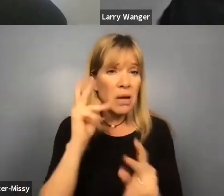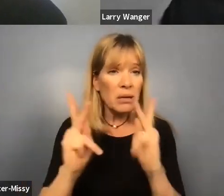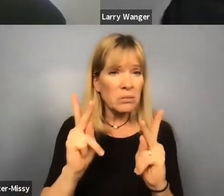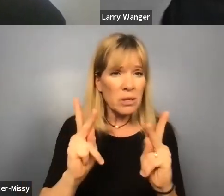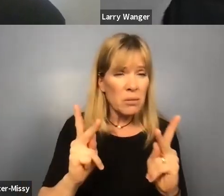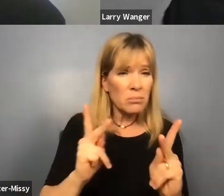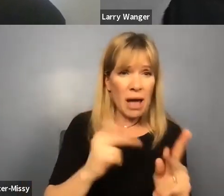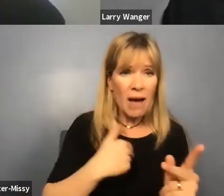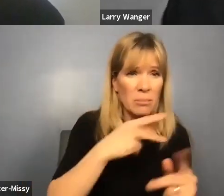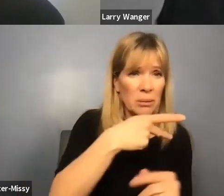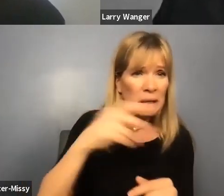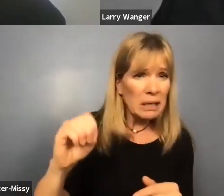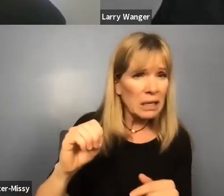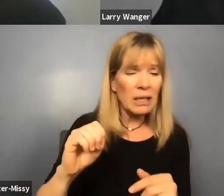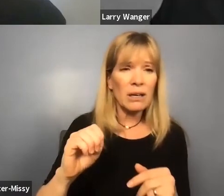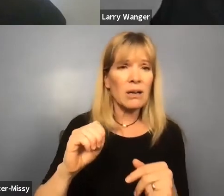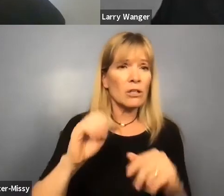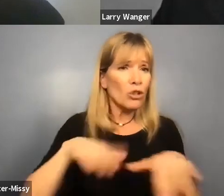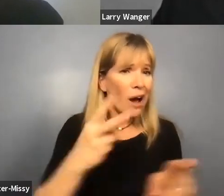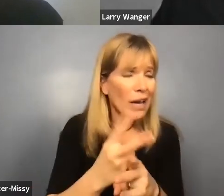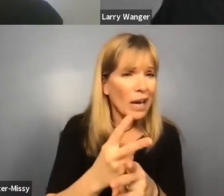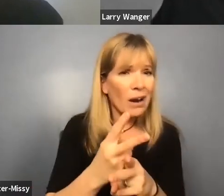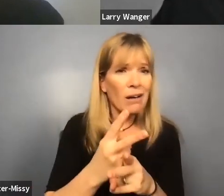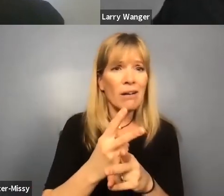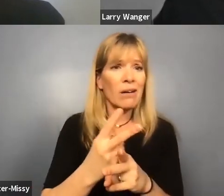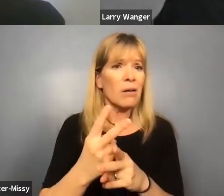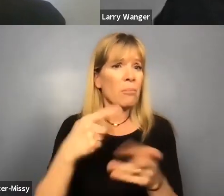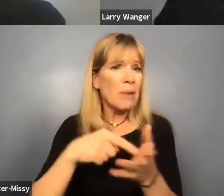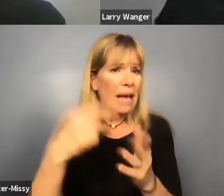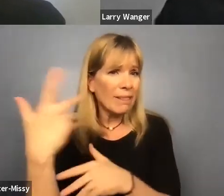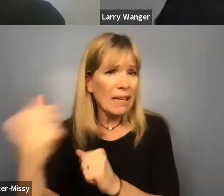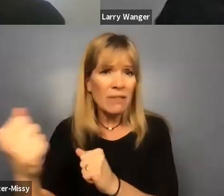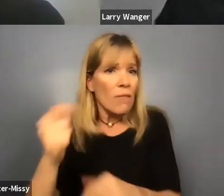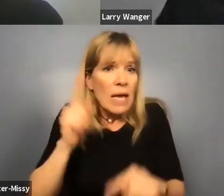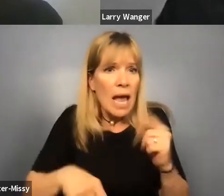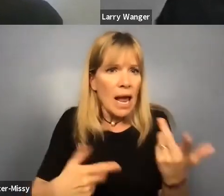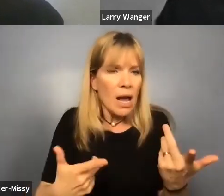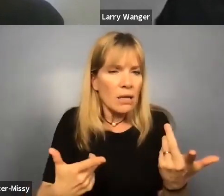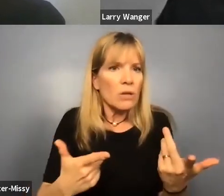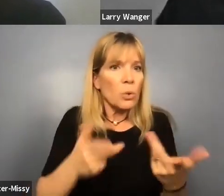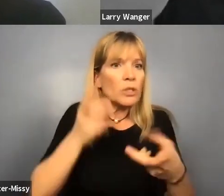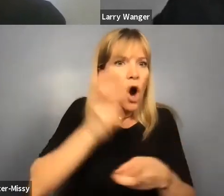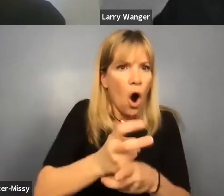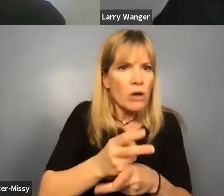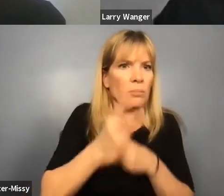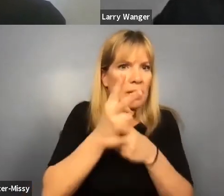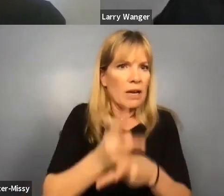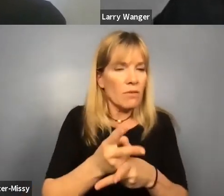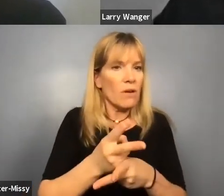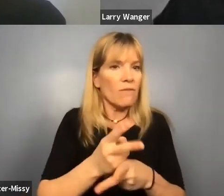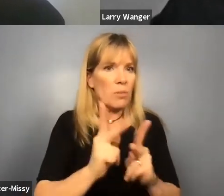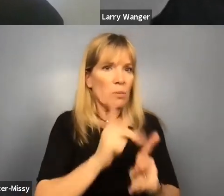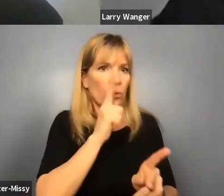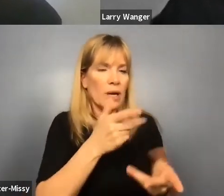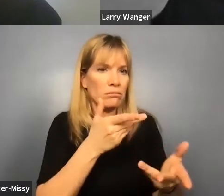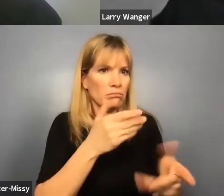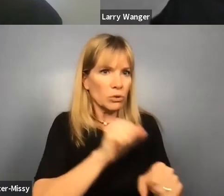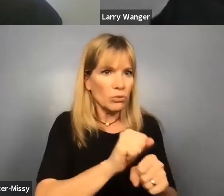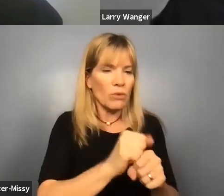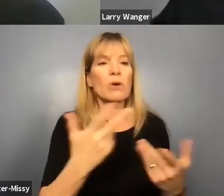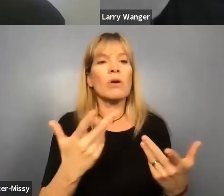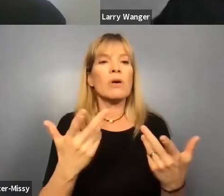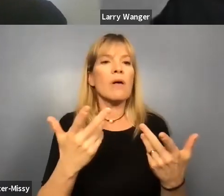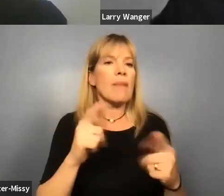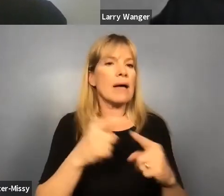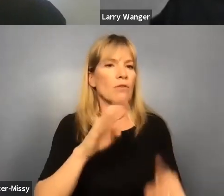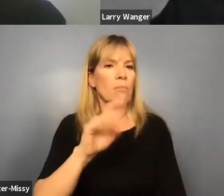or paid leave or childcare, making it hard for them to be careful and protect the people they're serving. This came from Bethany